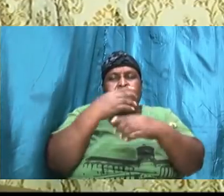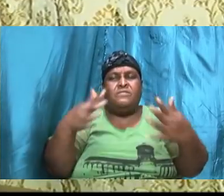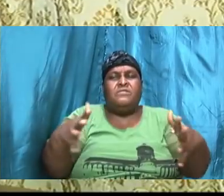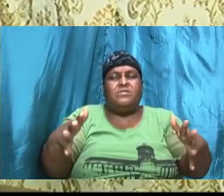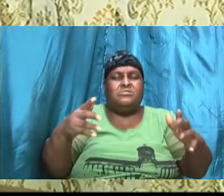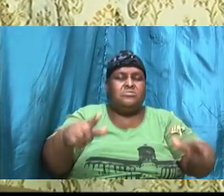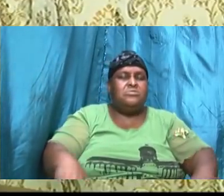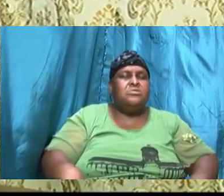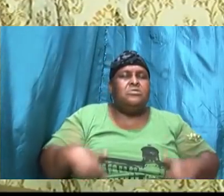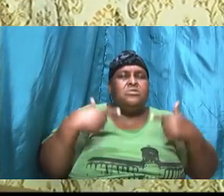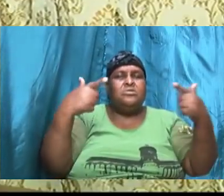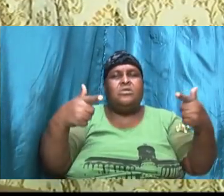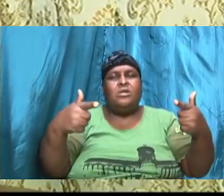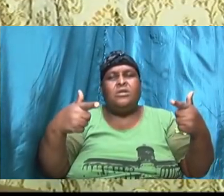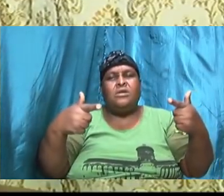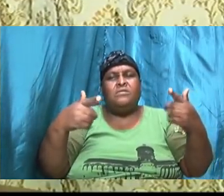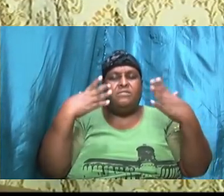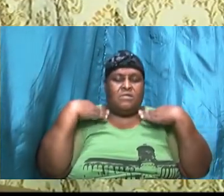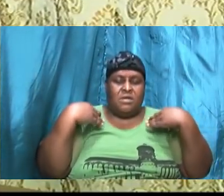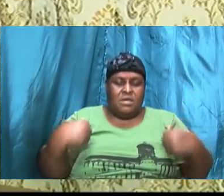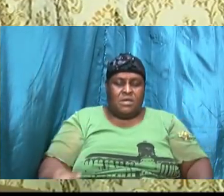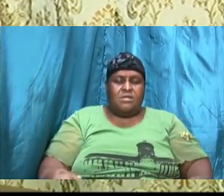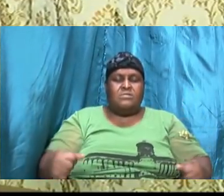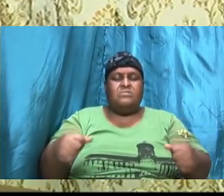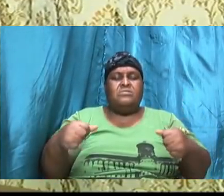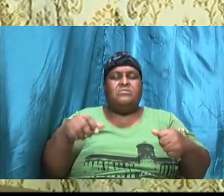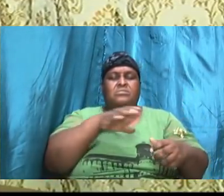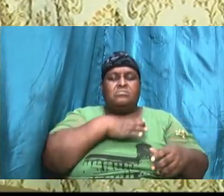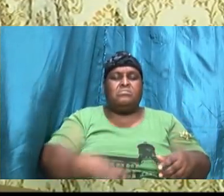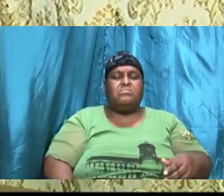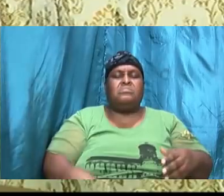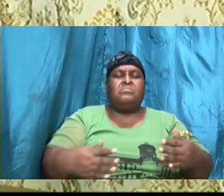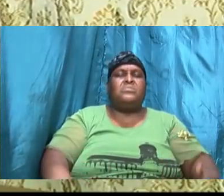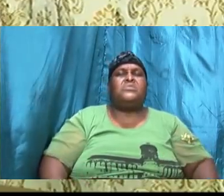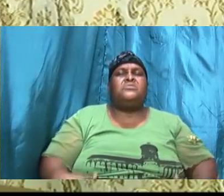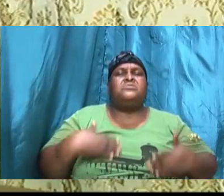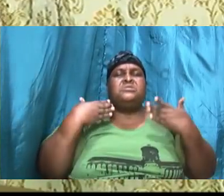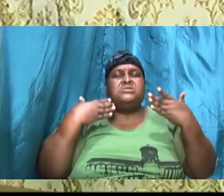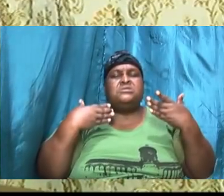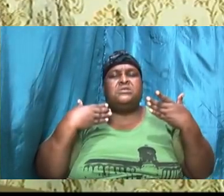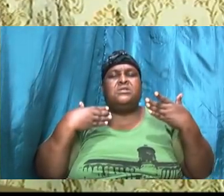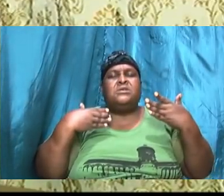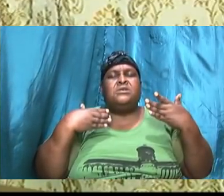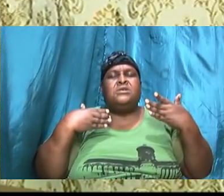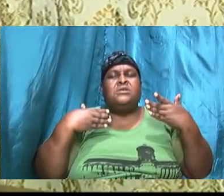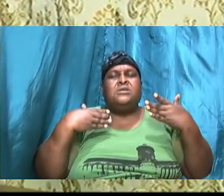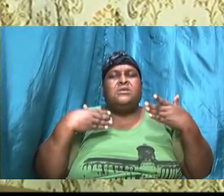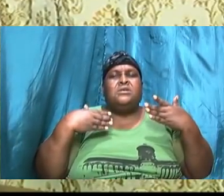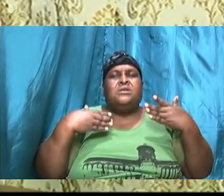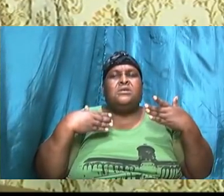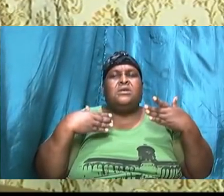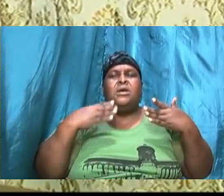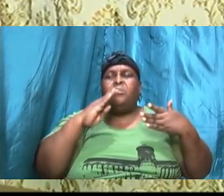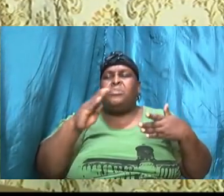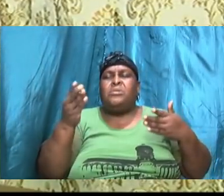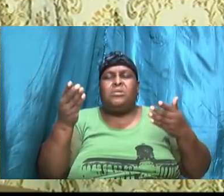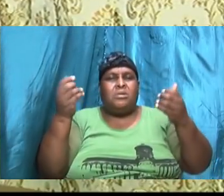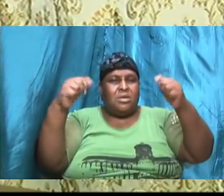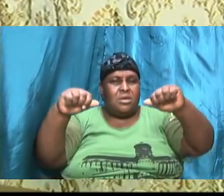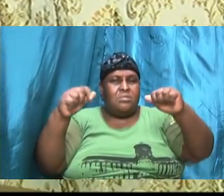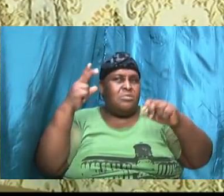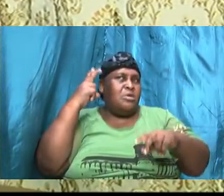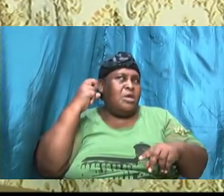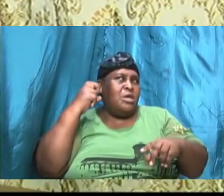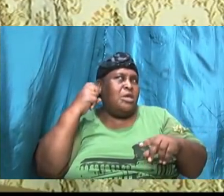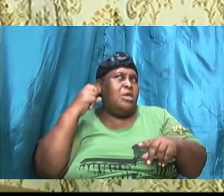a healthy Christian life, and to be able to hear from Him when He